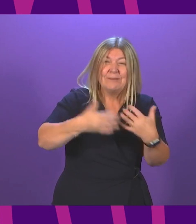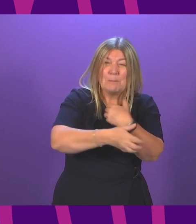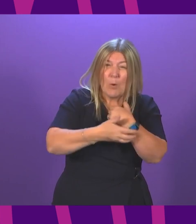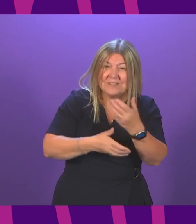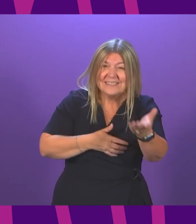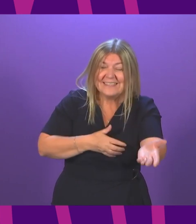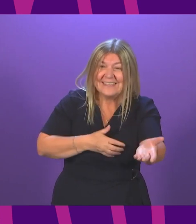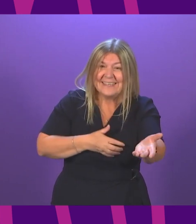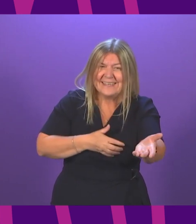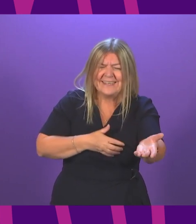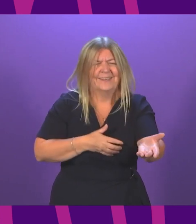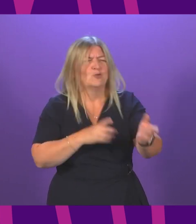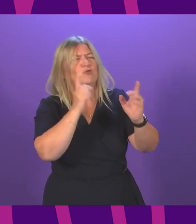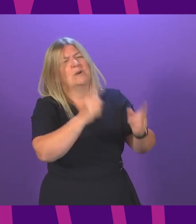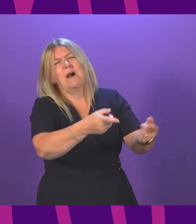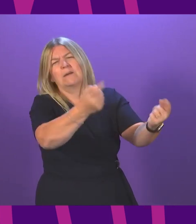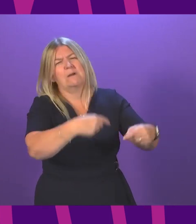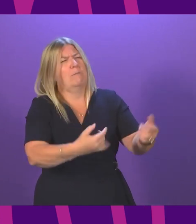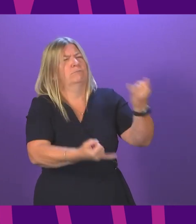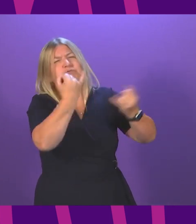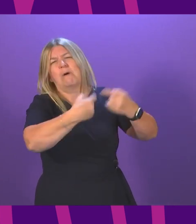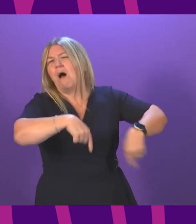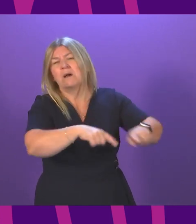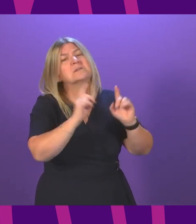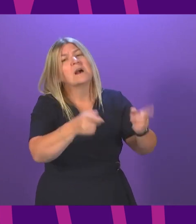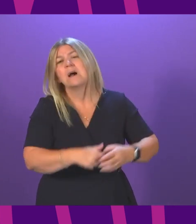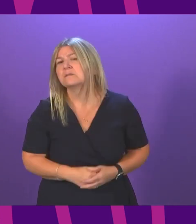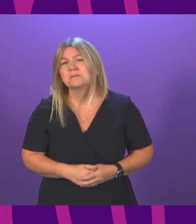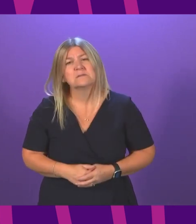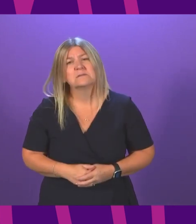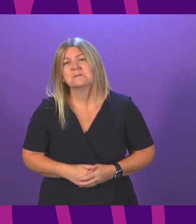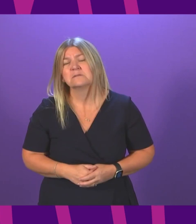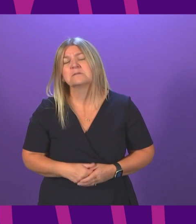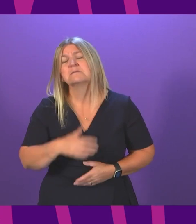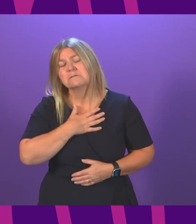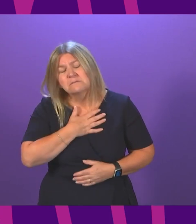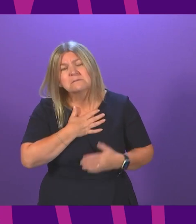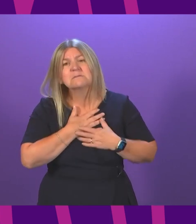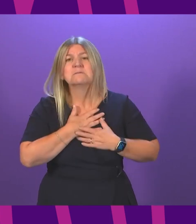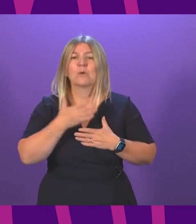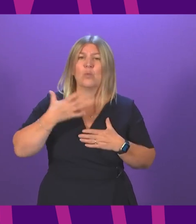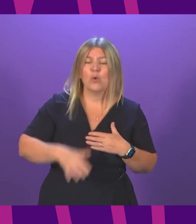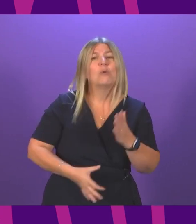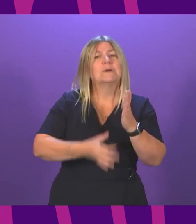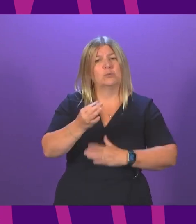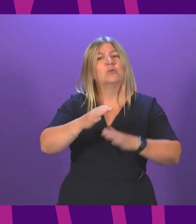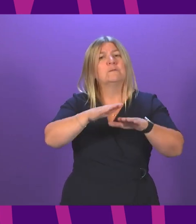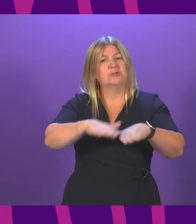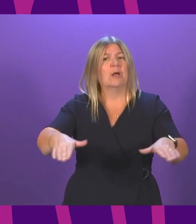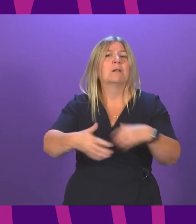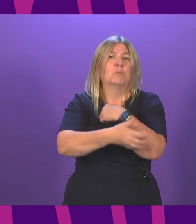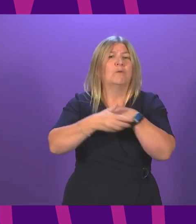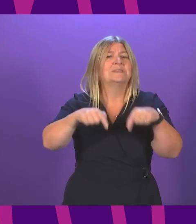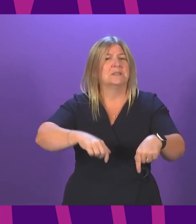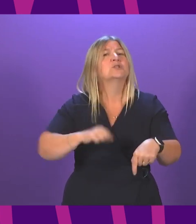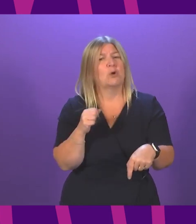Let those of us who genuinely care about lifting children out of poverty come together in